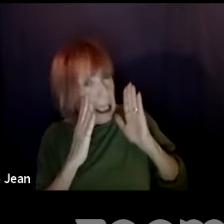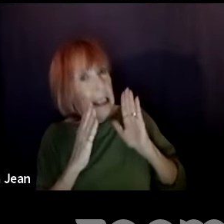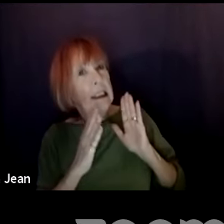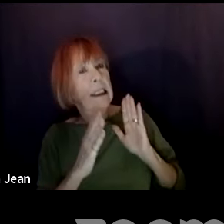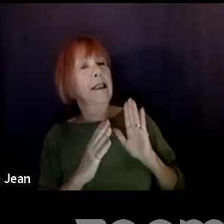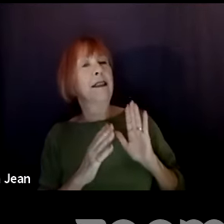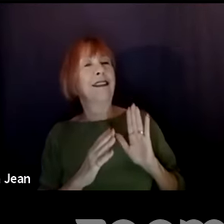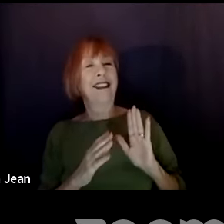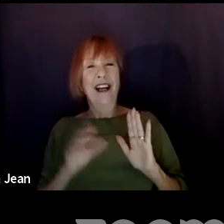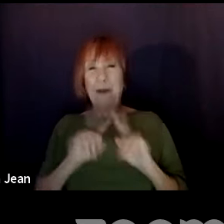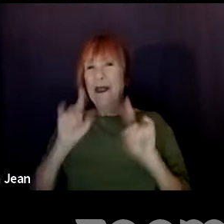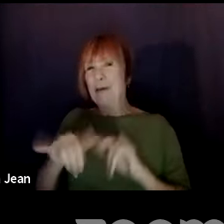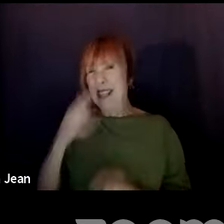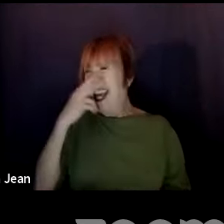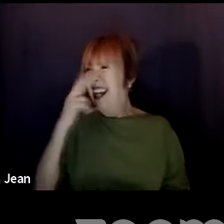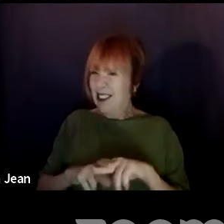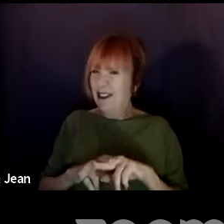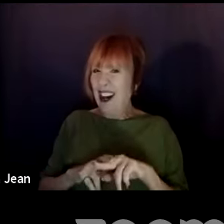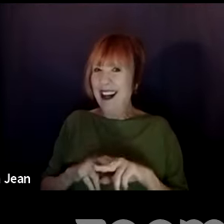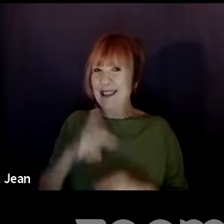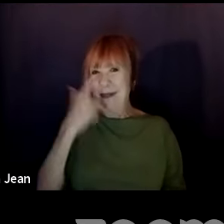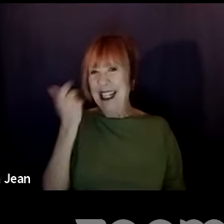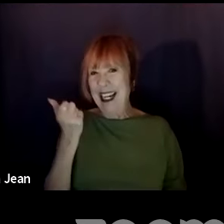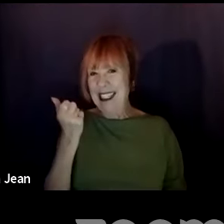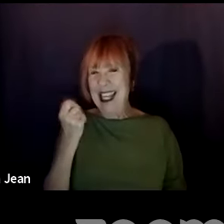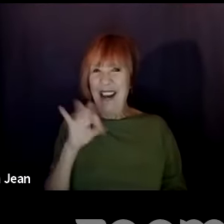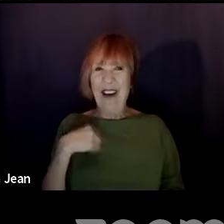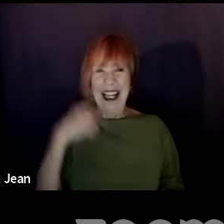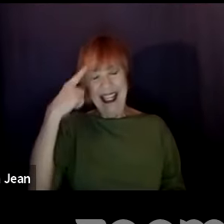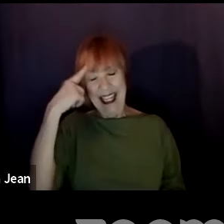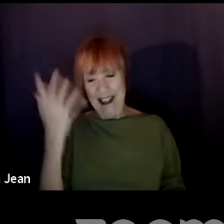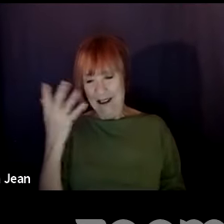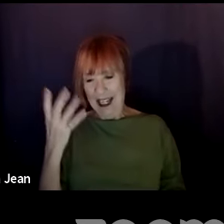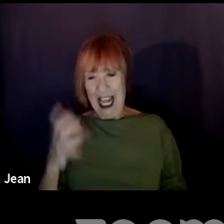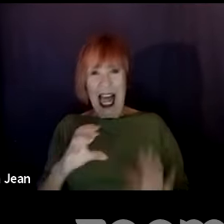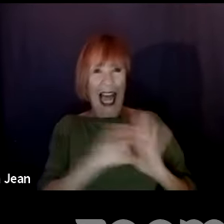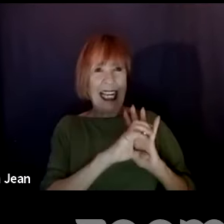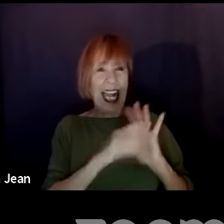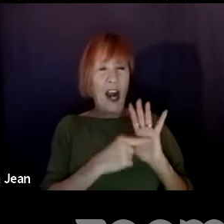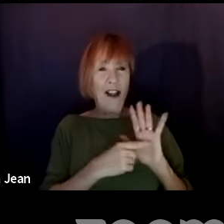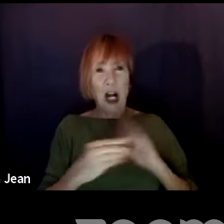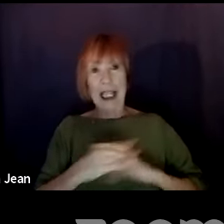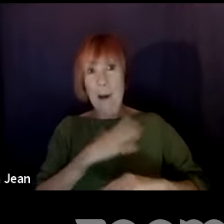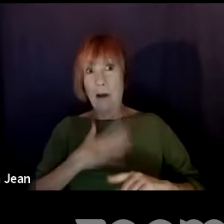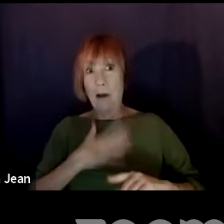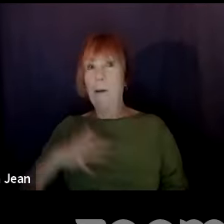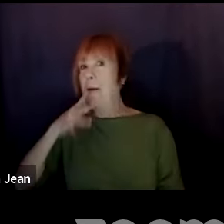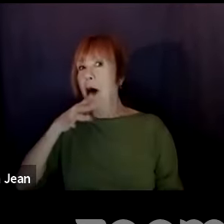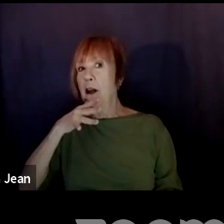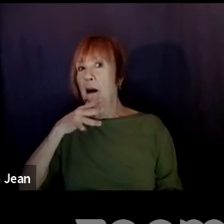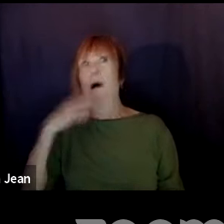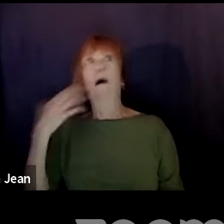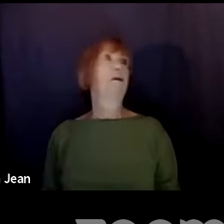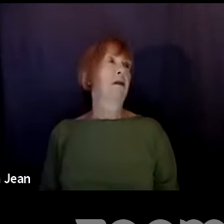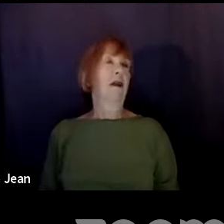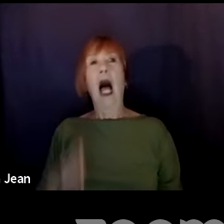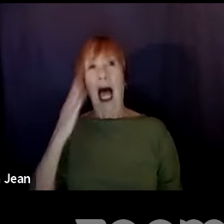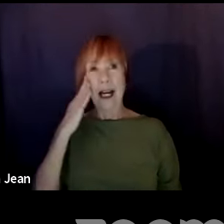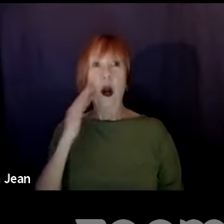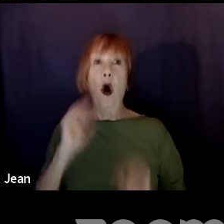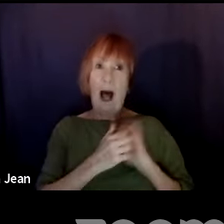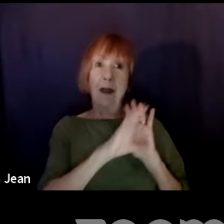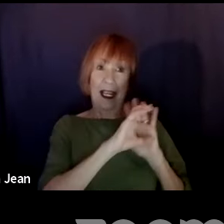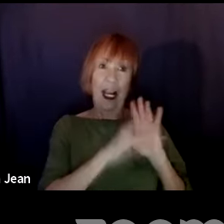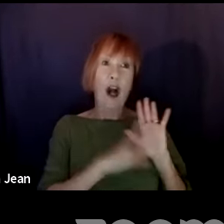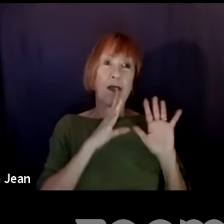that to me is really fun just because whenever I think of a character, for example, inspired by my mother, I already know how, how she's going to speak.